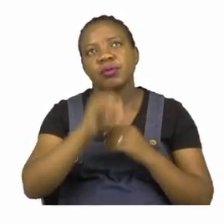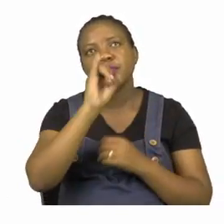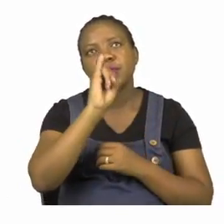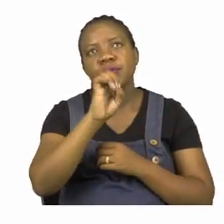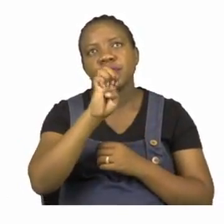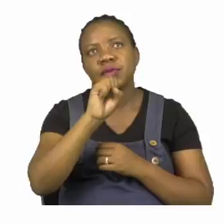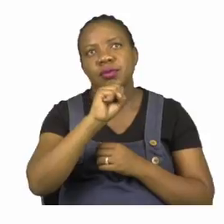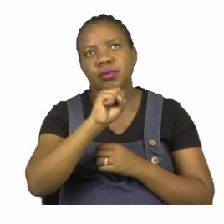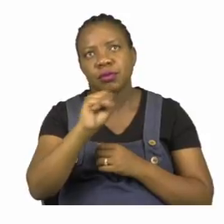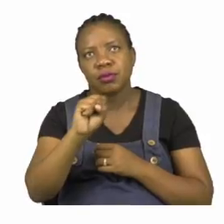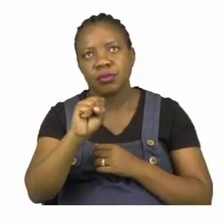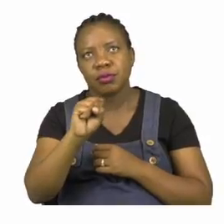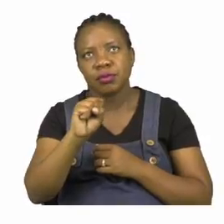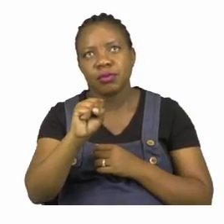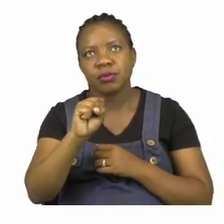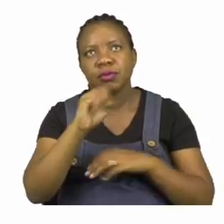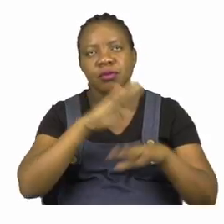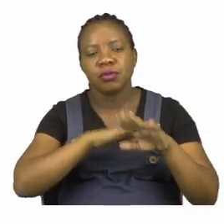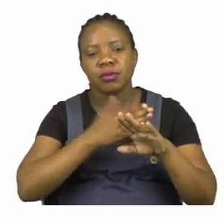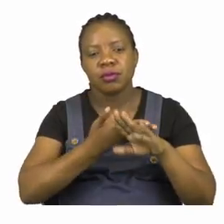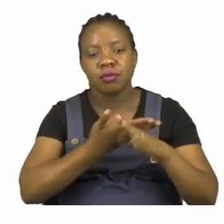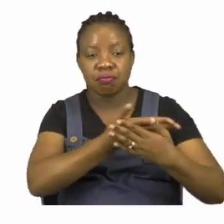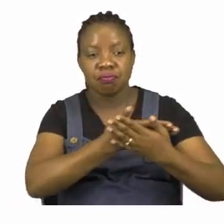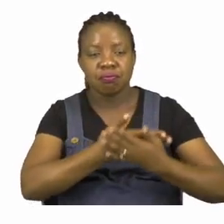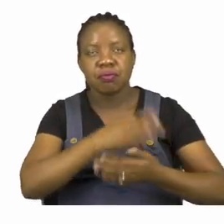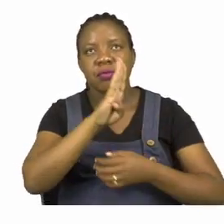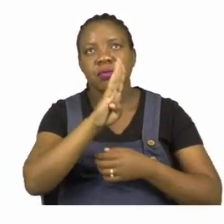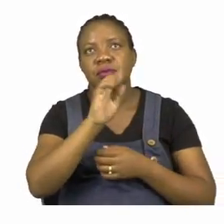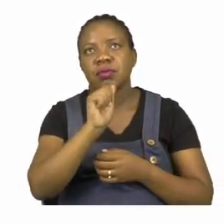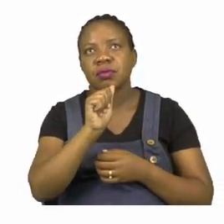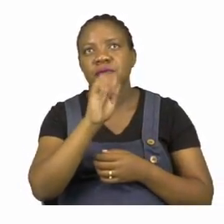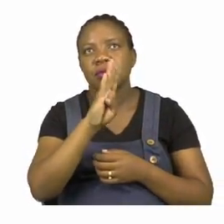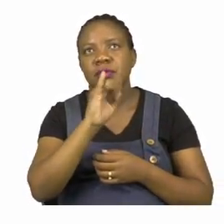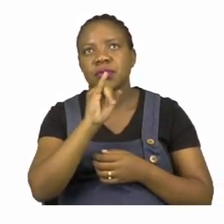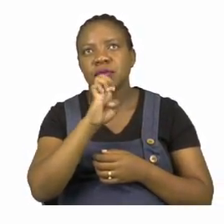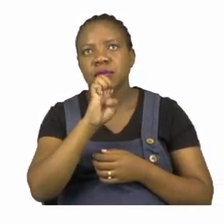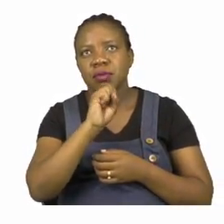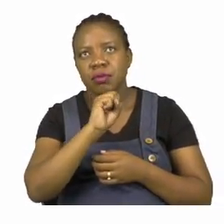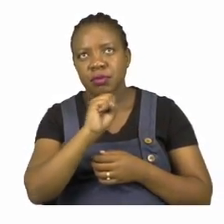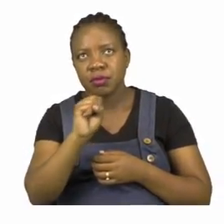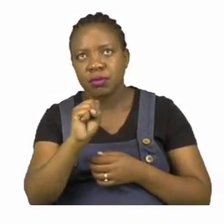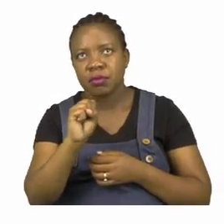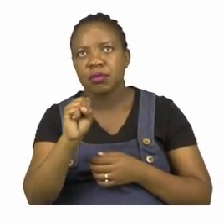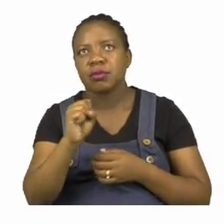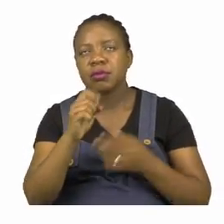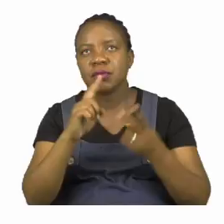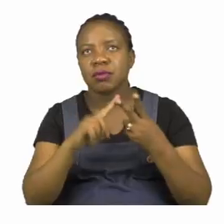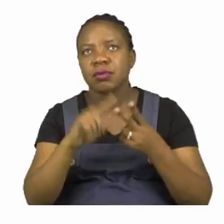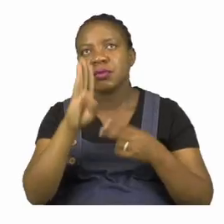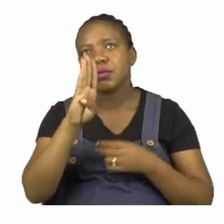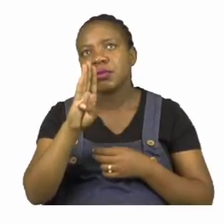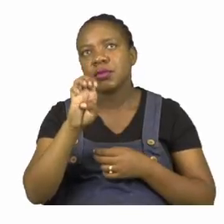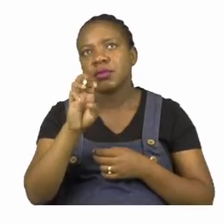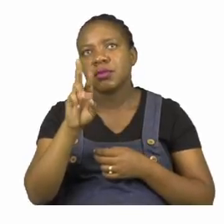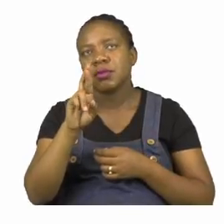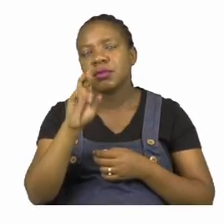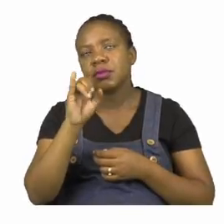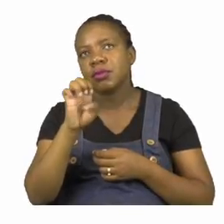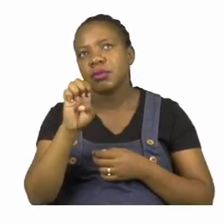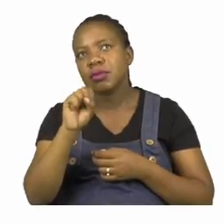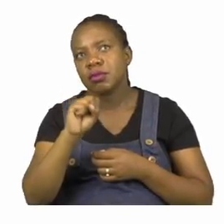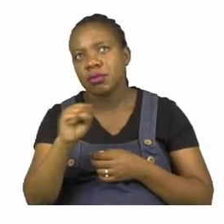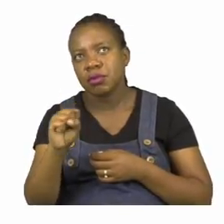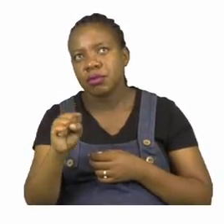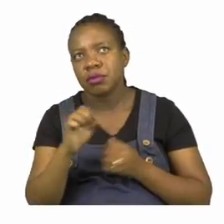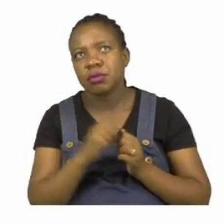and boys. Then the last rule we have is that if there is an F or an